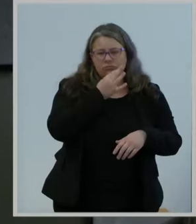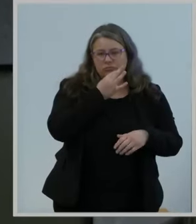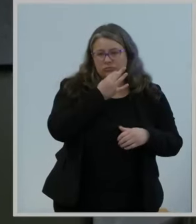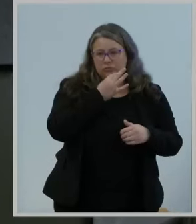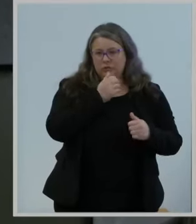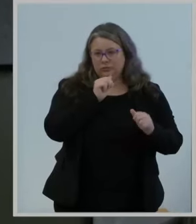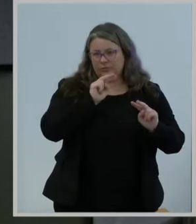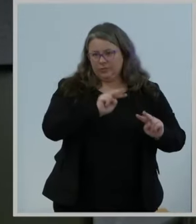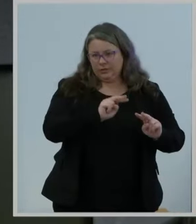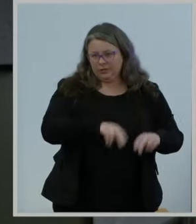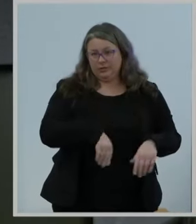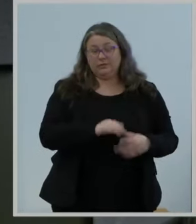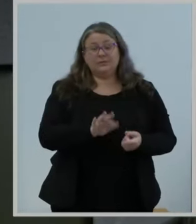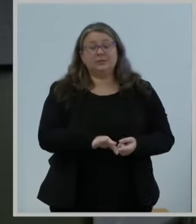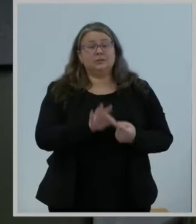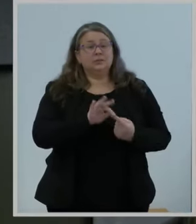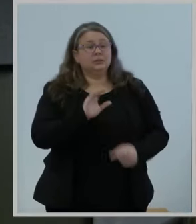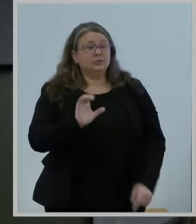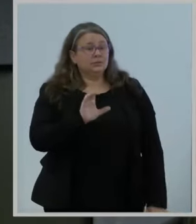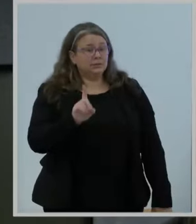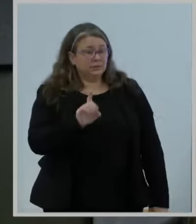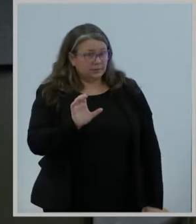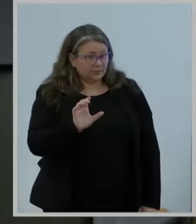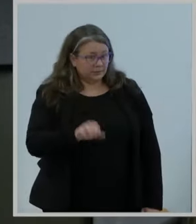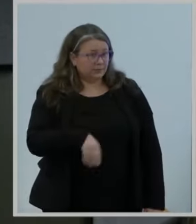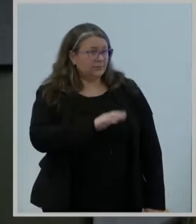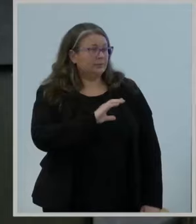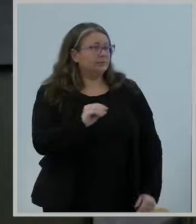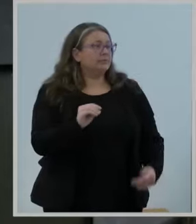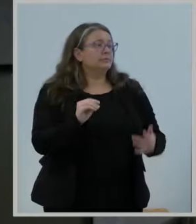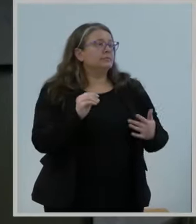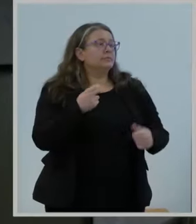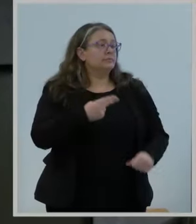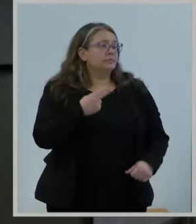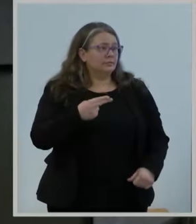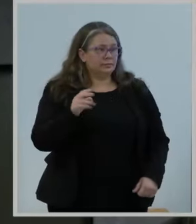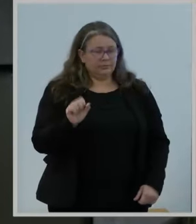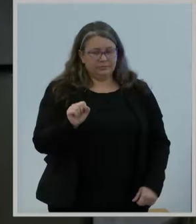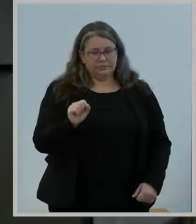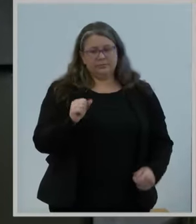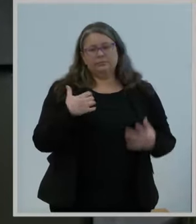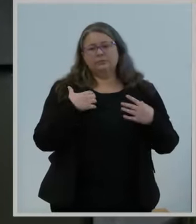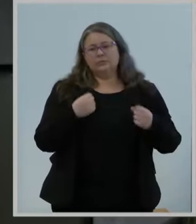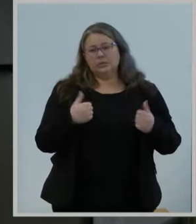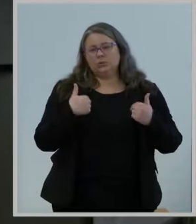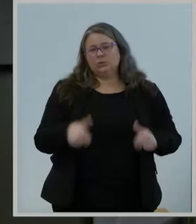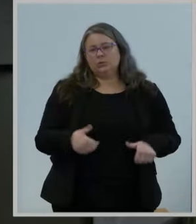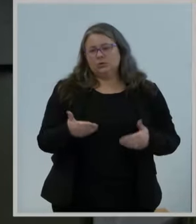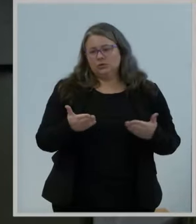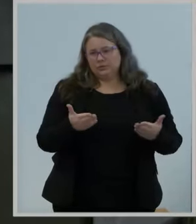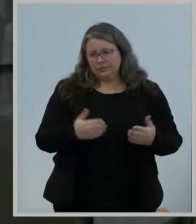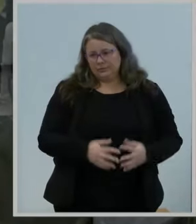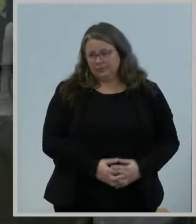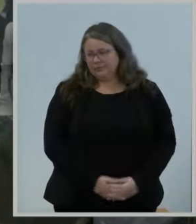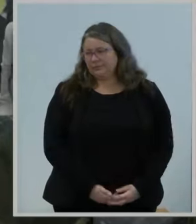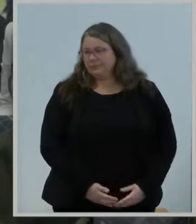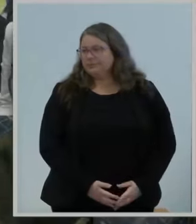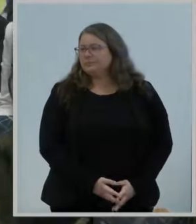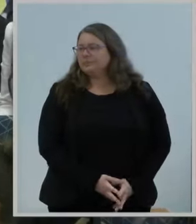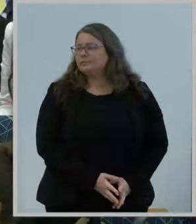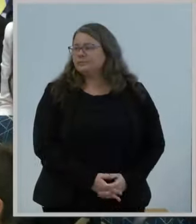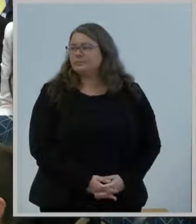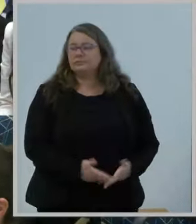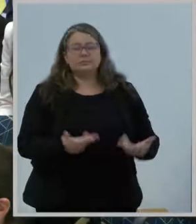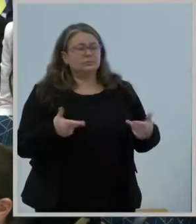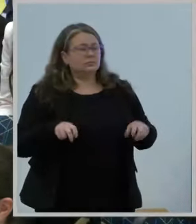Disease Control and Prevention and the Health Resources and Services Administration. With me at the table today from the